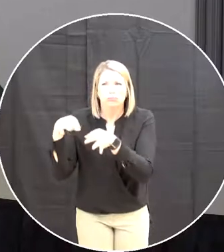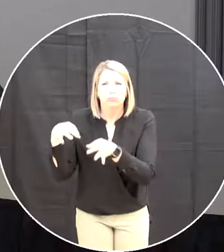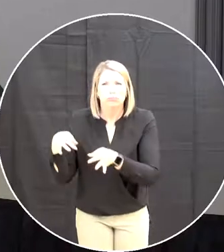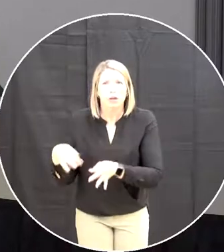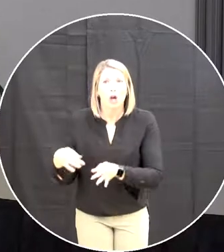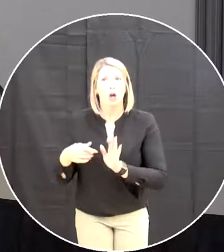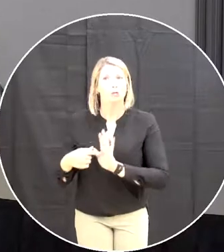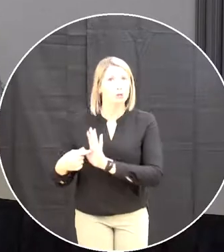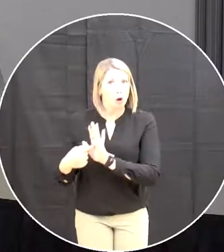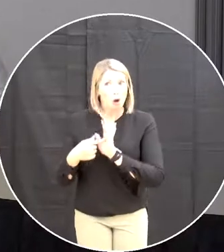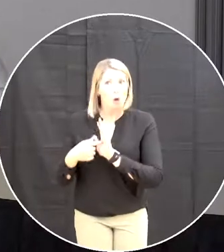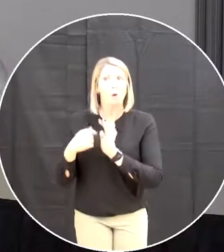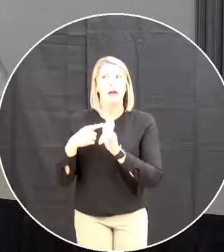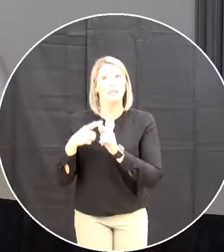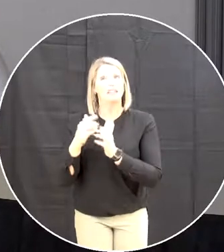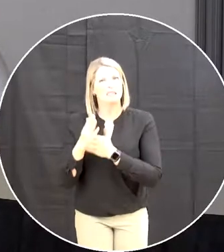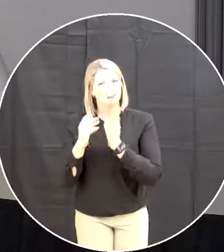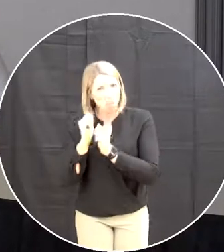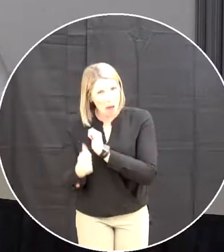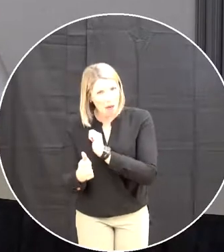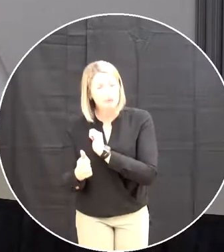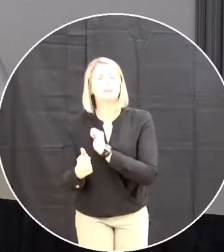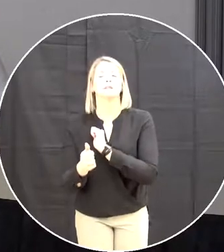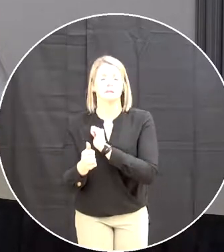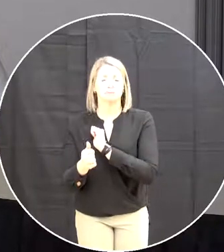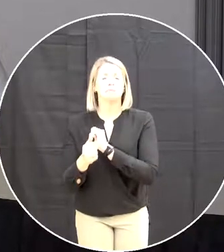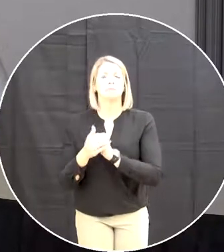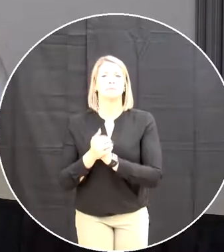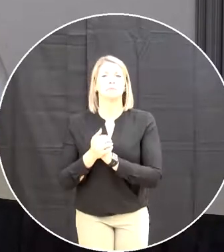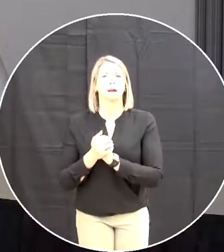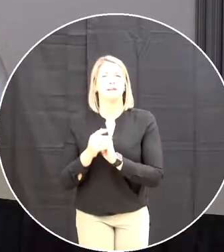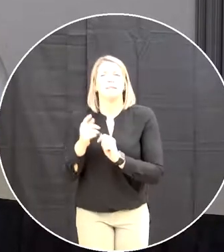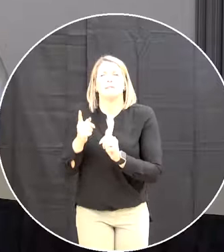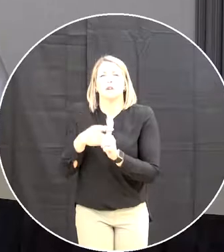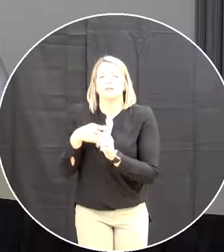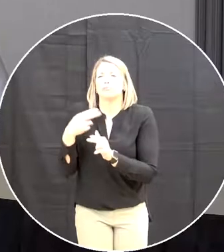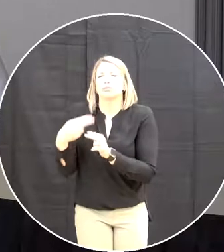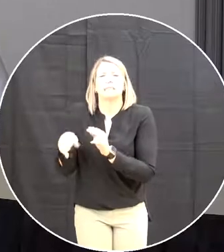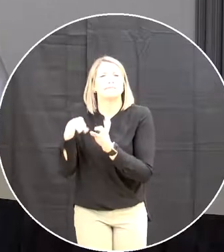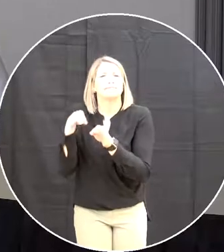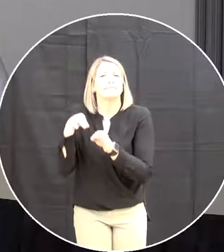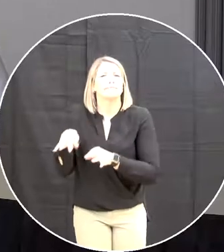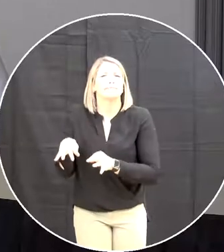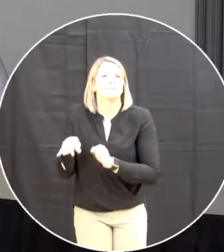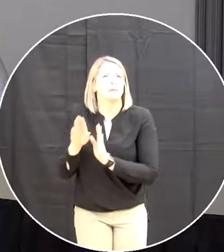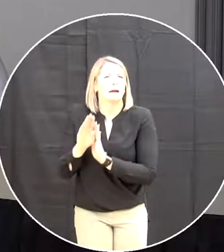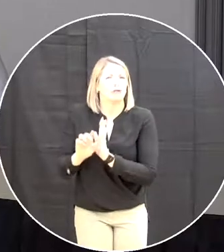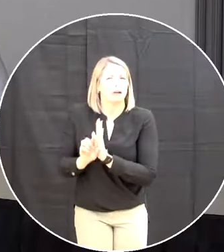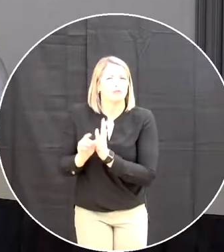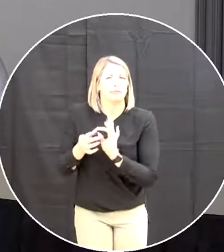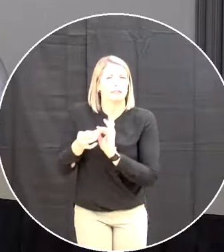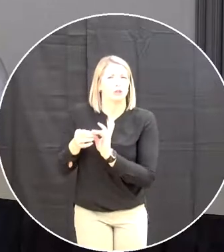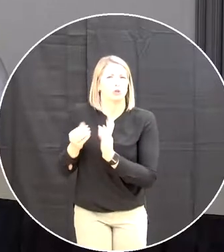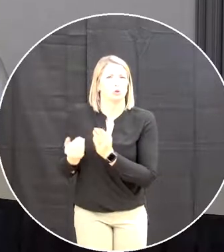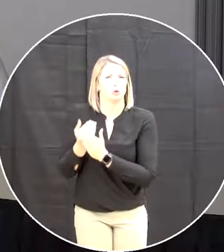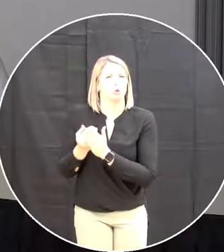and carried and i just want to give you a little bit of background on them um for this school year 2020